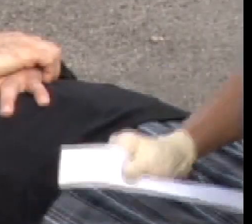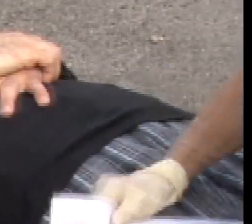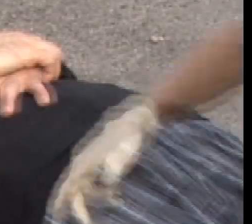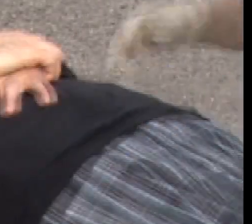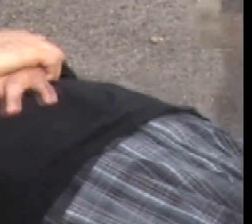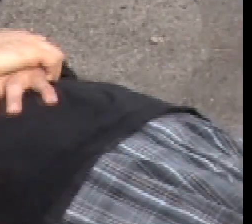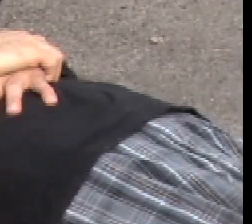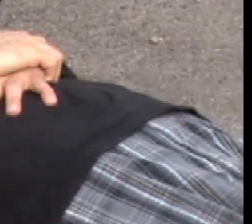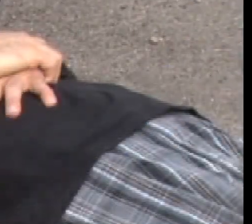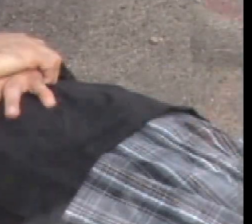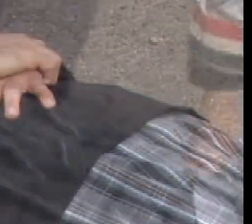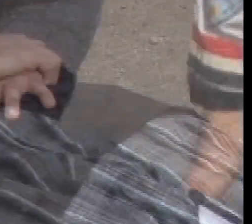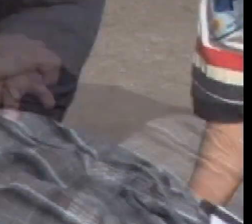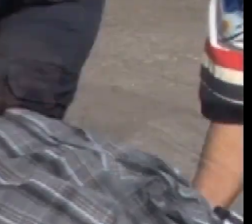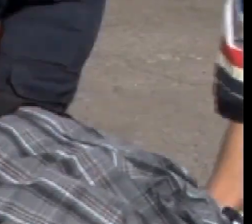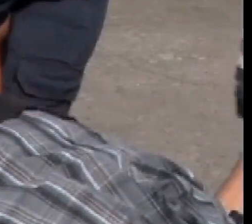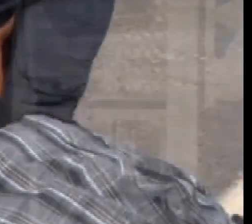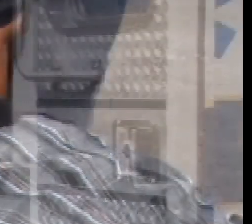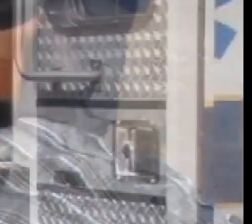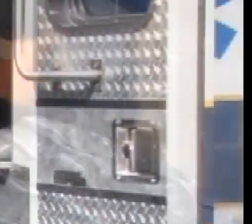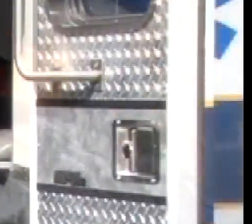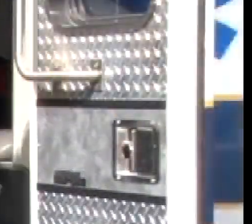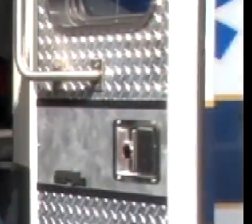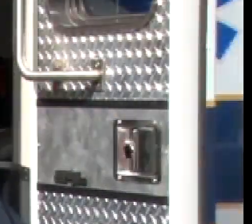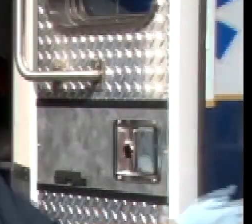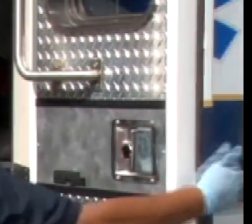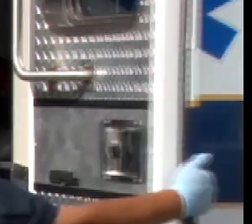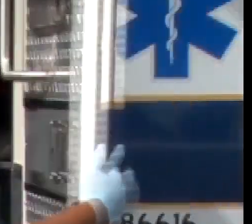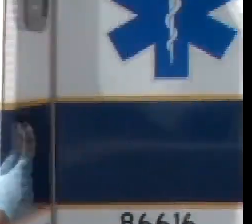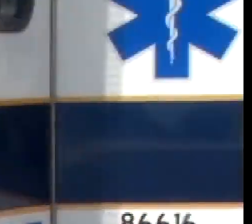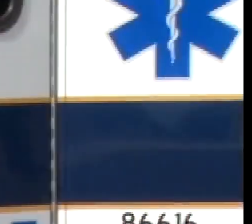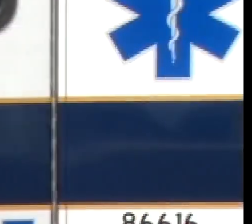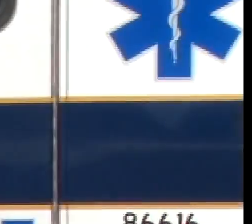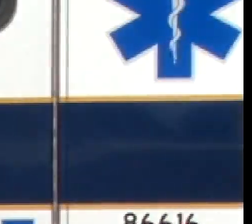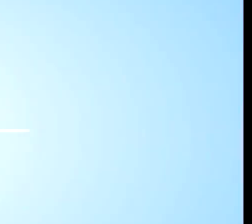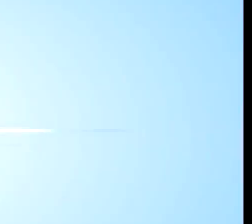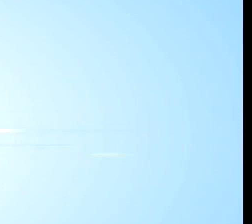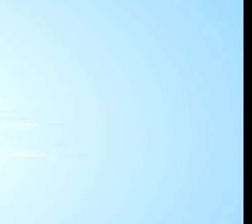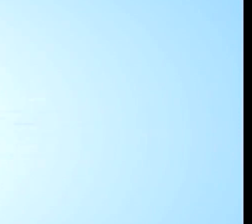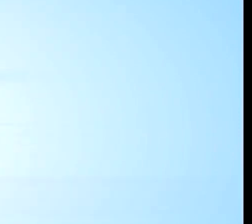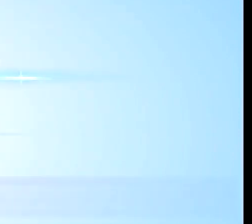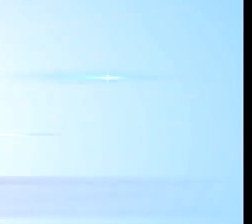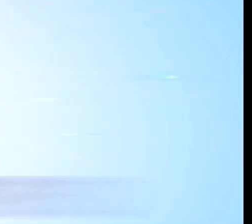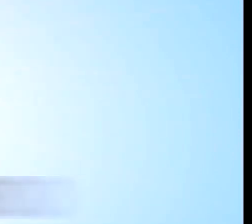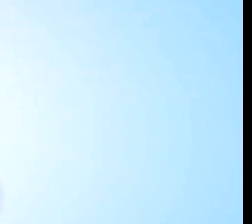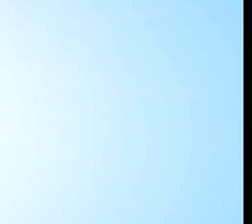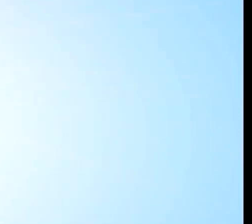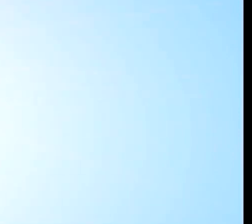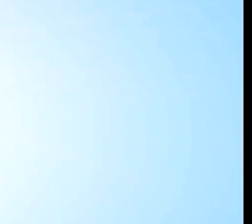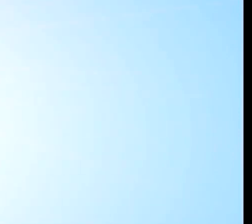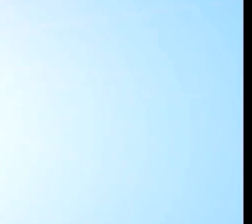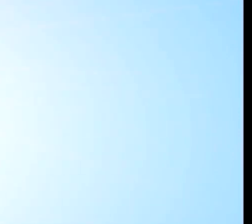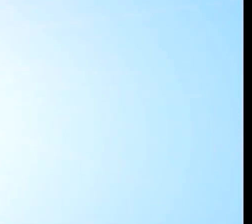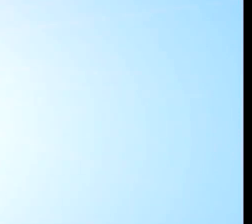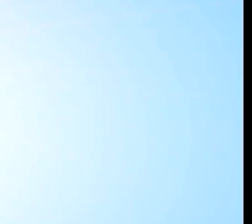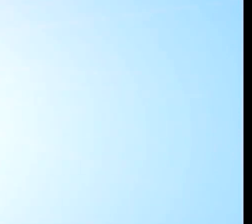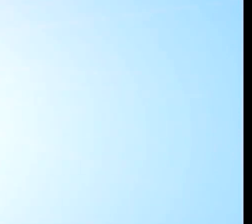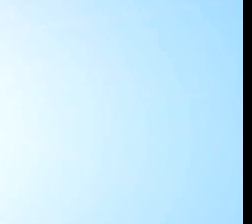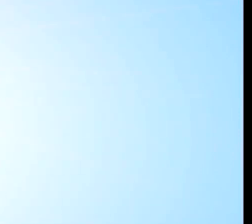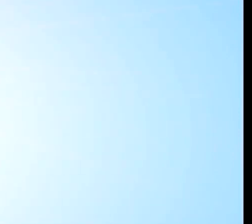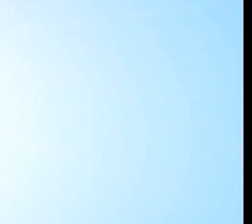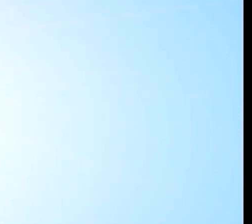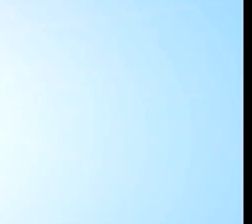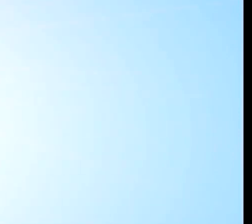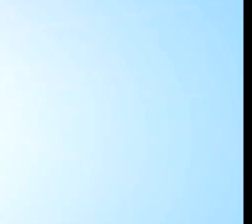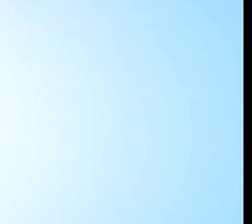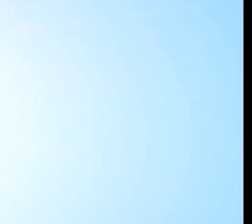Attorney Jonathan Nelson, reminding you that if you've been injured in an auto accident, it's important to have somebody on your side. When you need a lawyer, then you need Nelson.